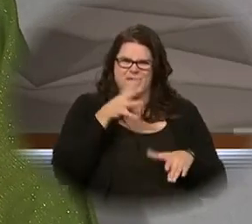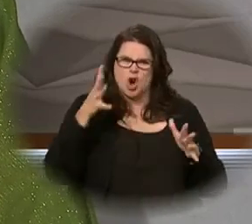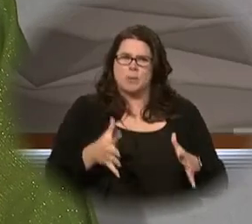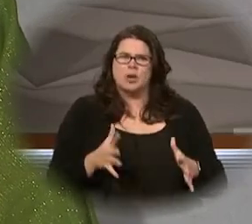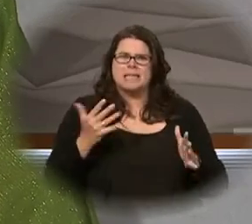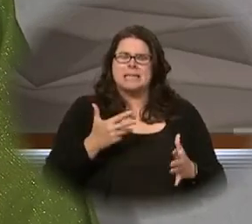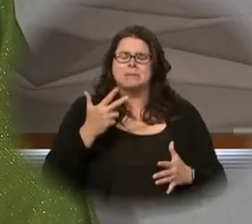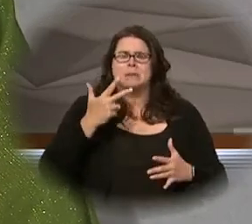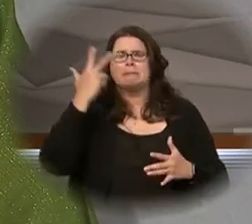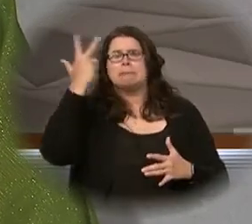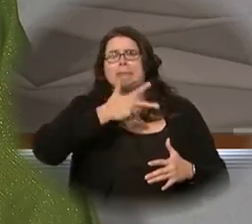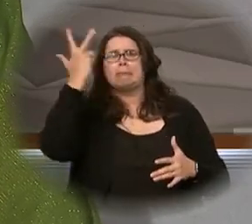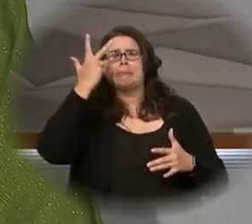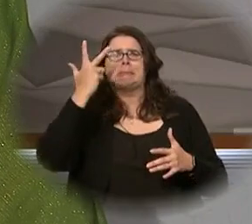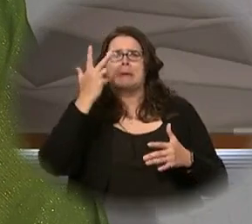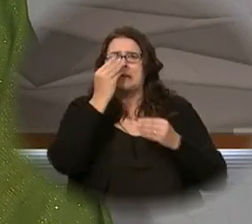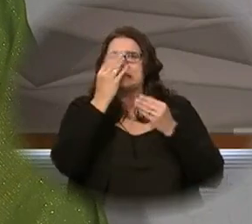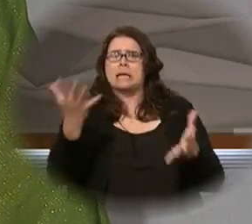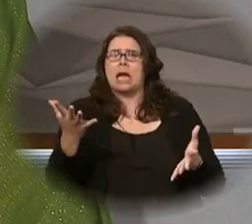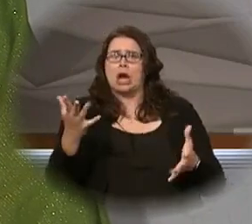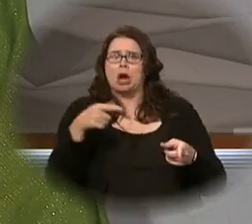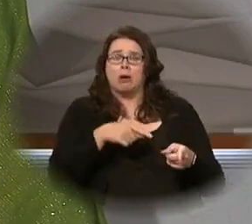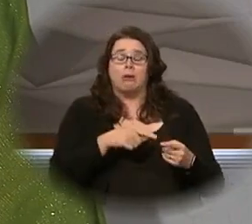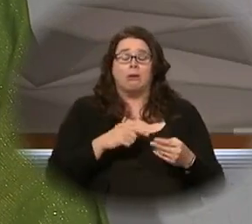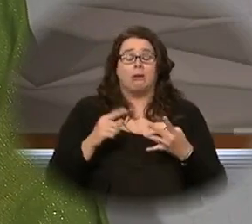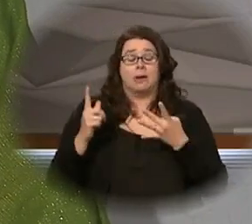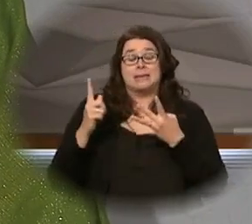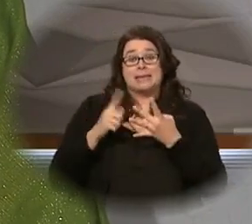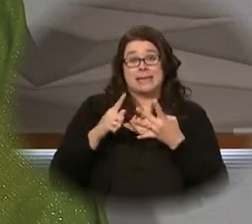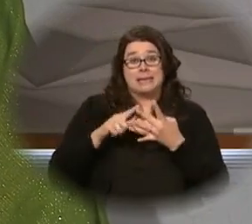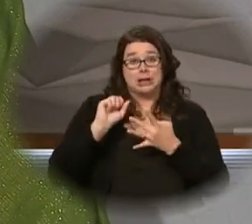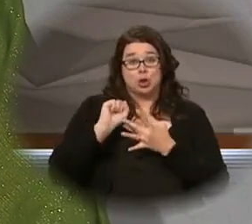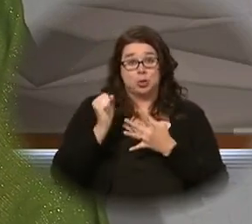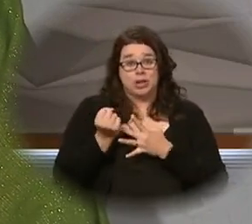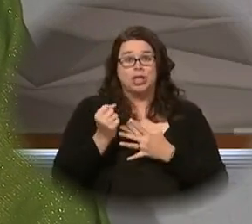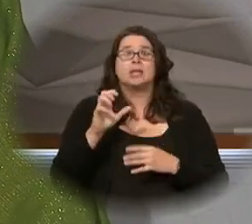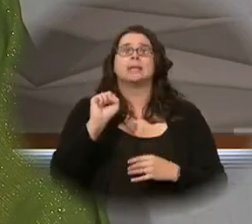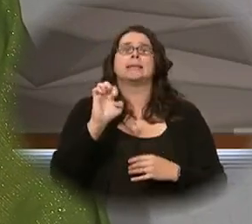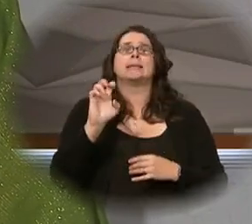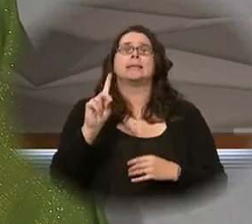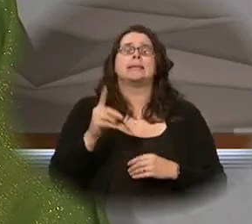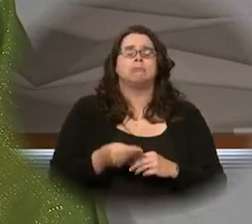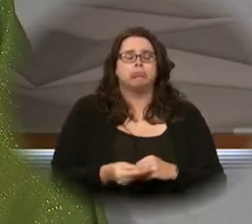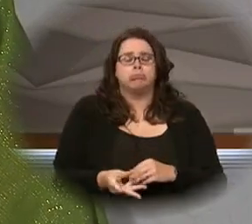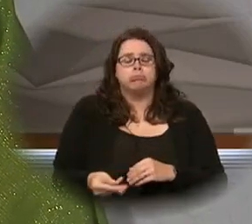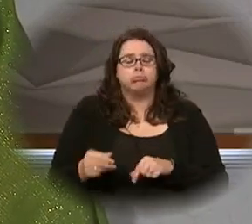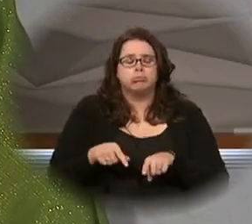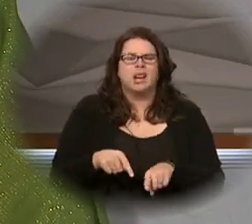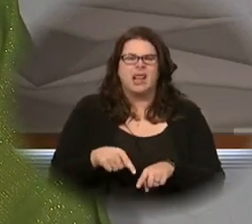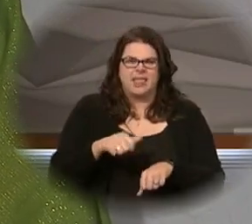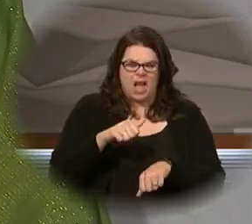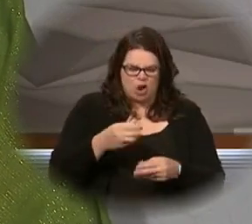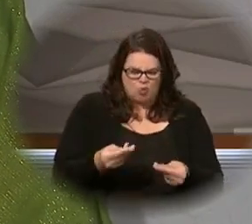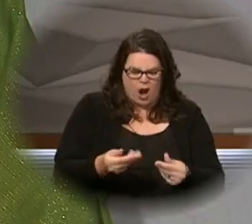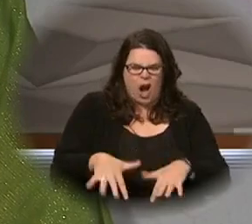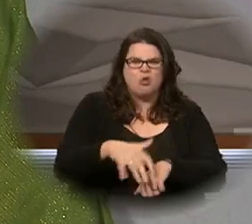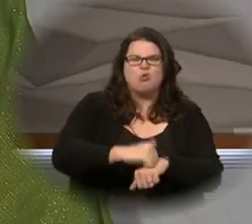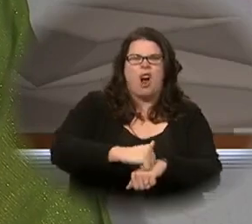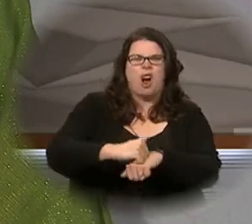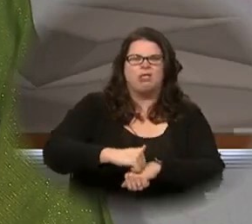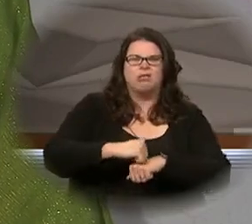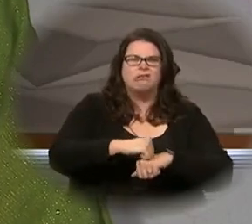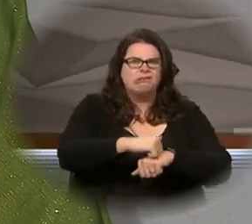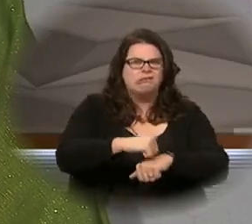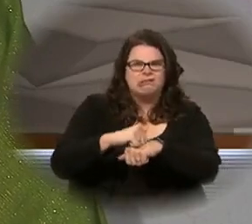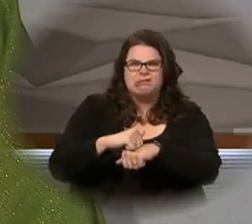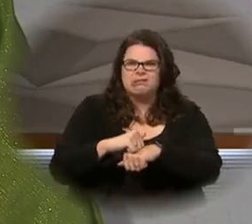bit careless, is it not? As well as in the second instance on seed that was ending up on rocky ground. Again, kind